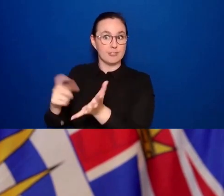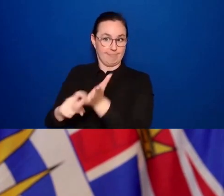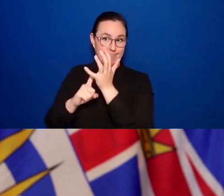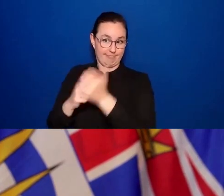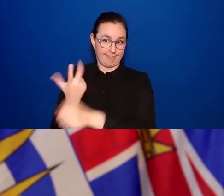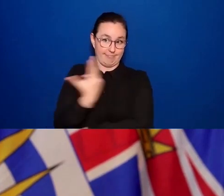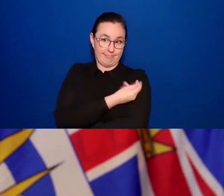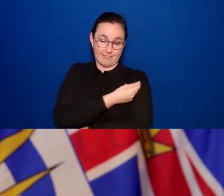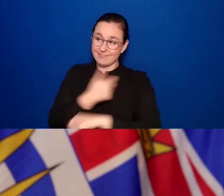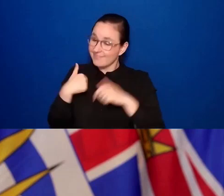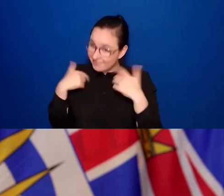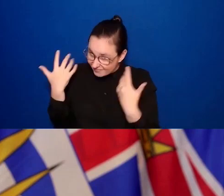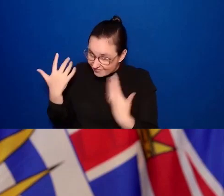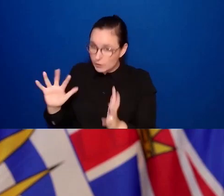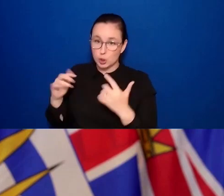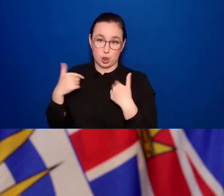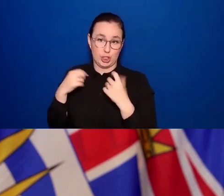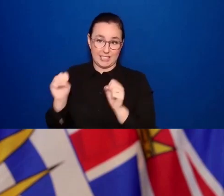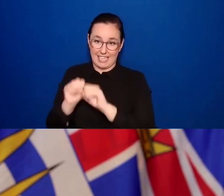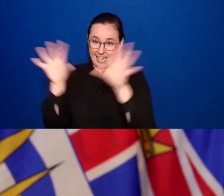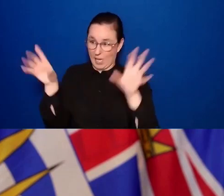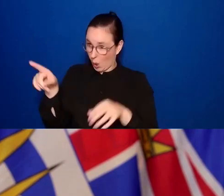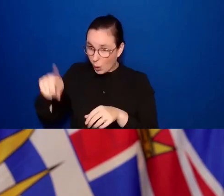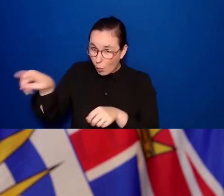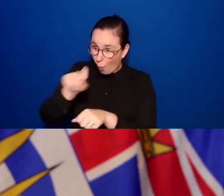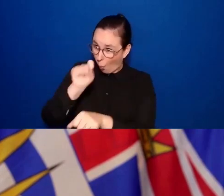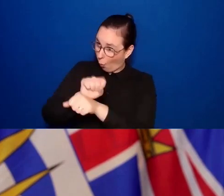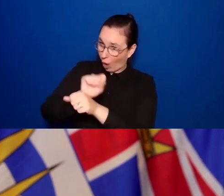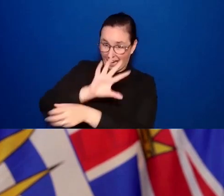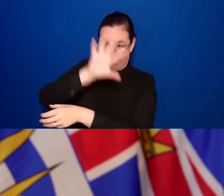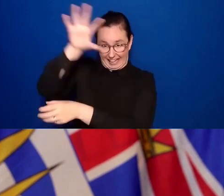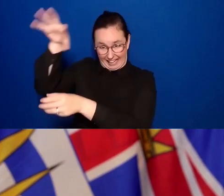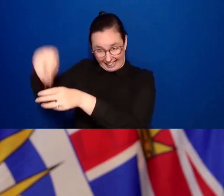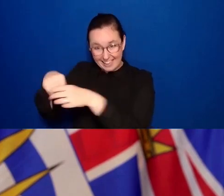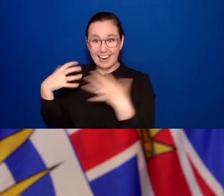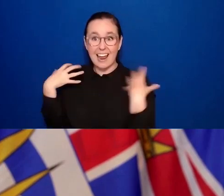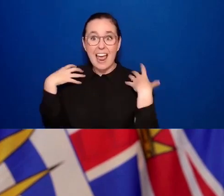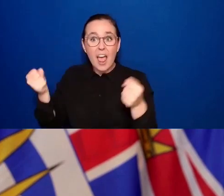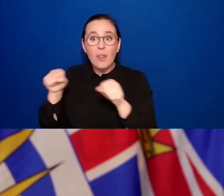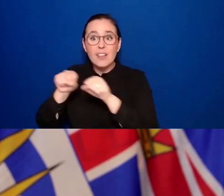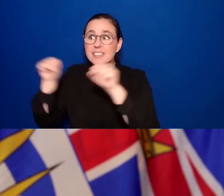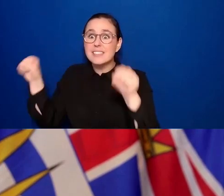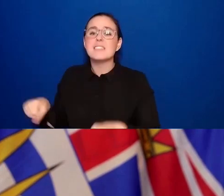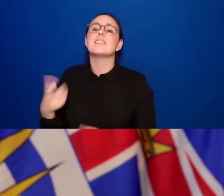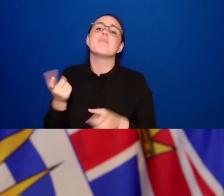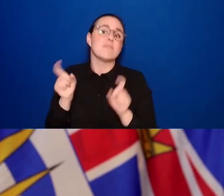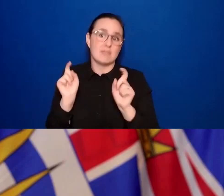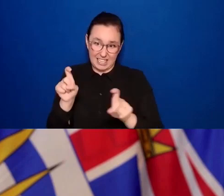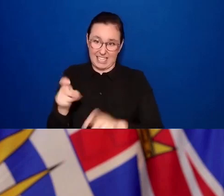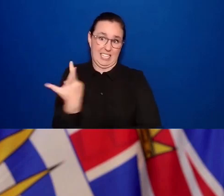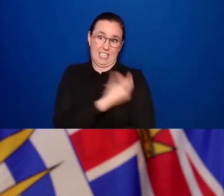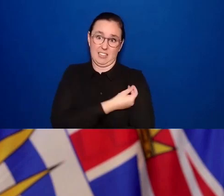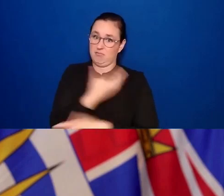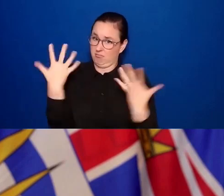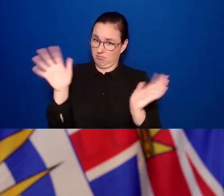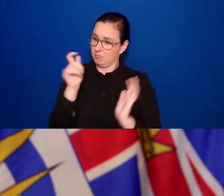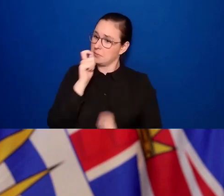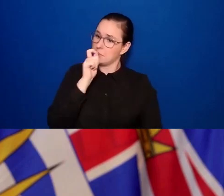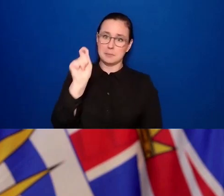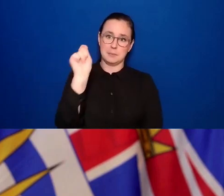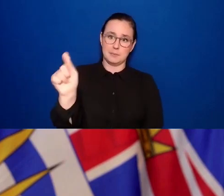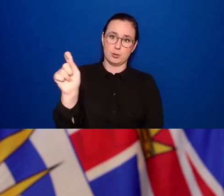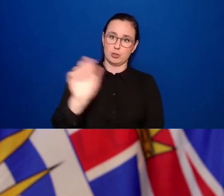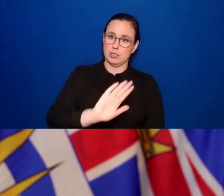is an important part of being a health care worker in all parts of our health care system. And the details of that will be coming out soon as well.